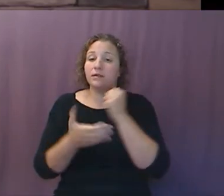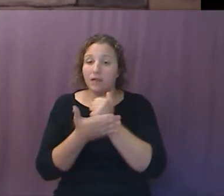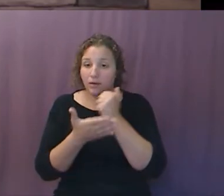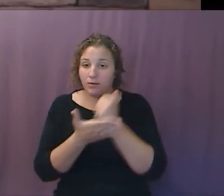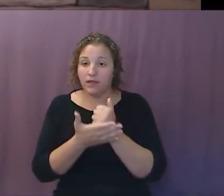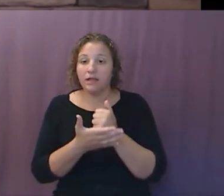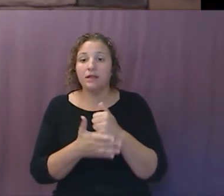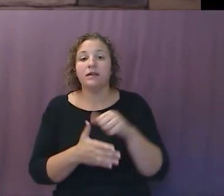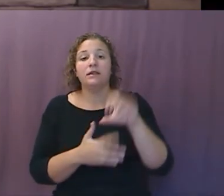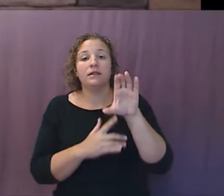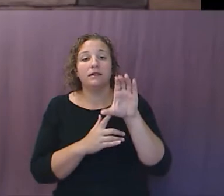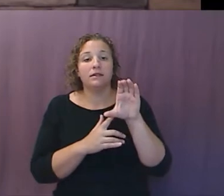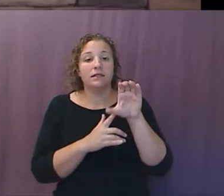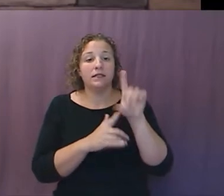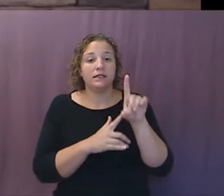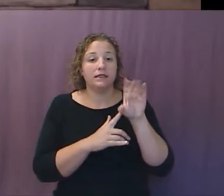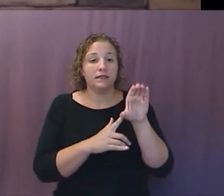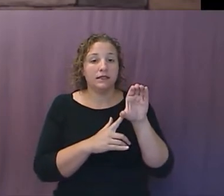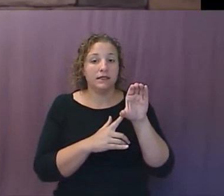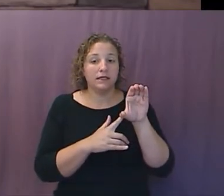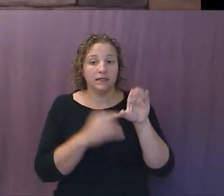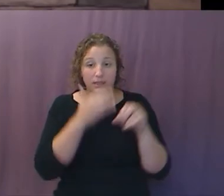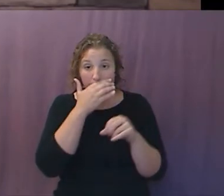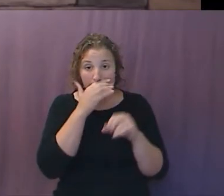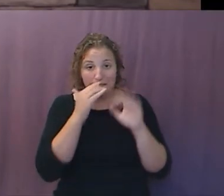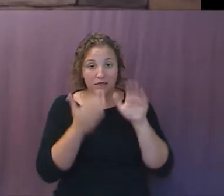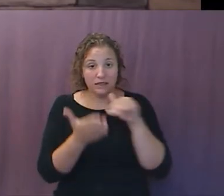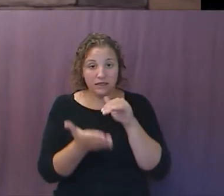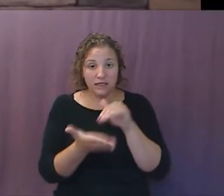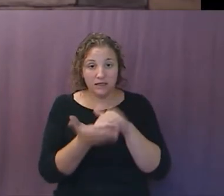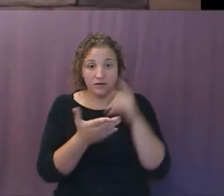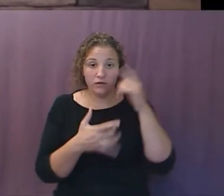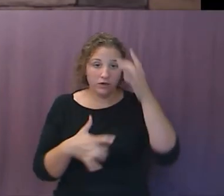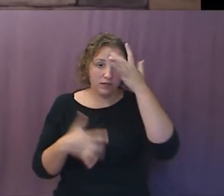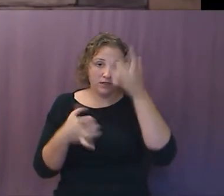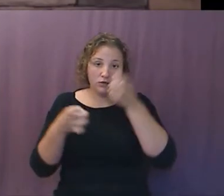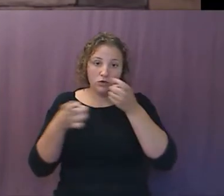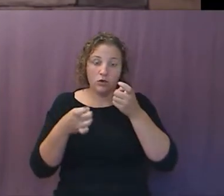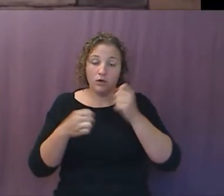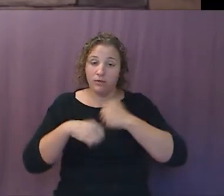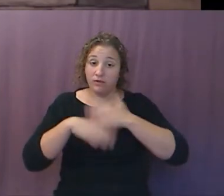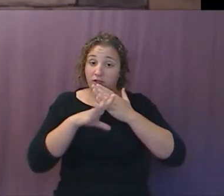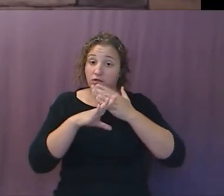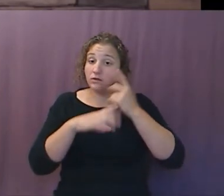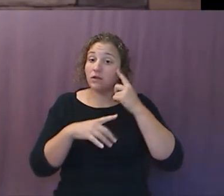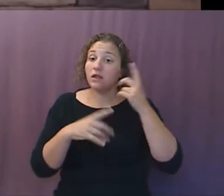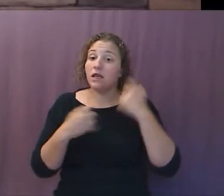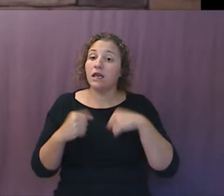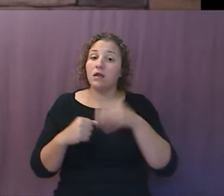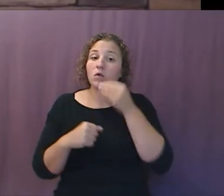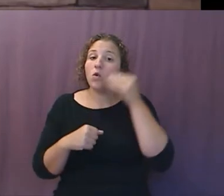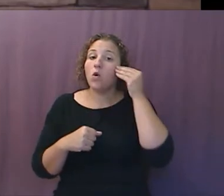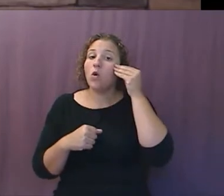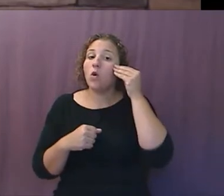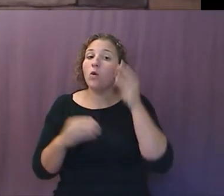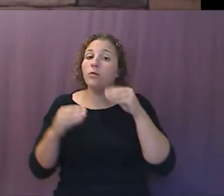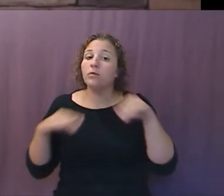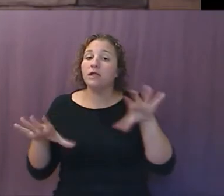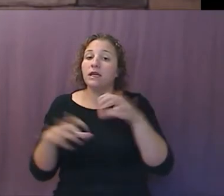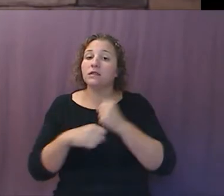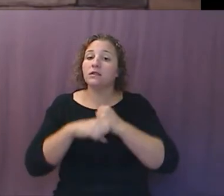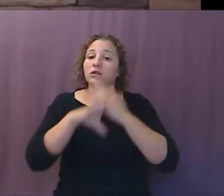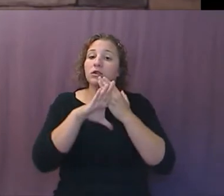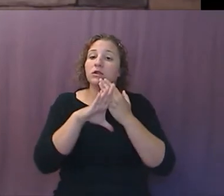for Disease Control and Prevention, the CDC, which you've all heard of lately, and Homeland Security's ominously named